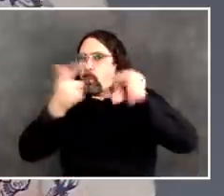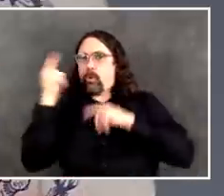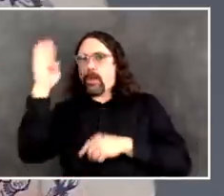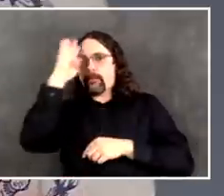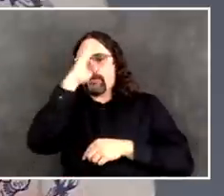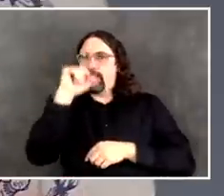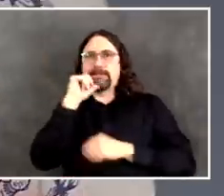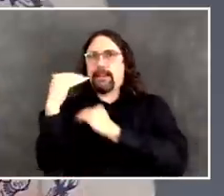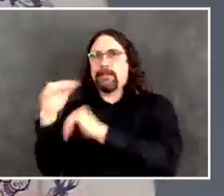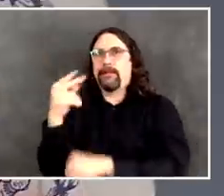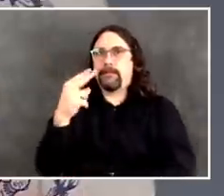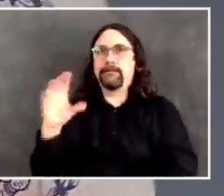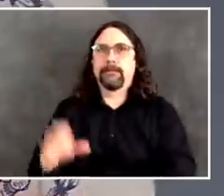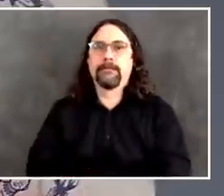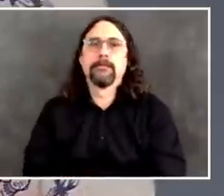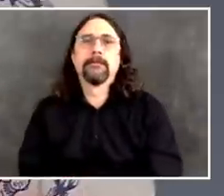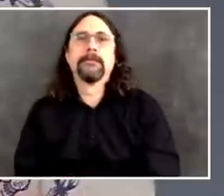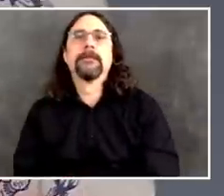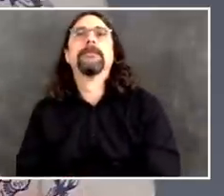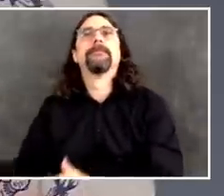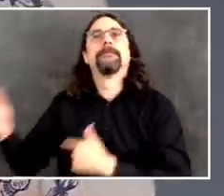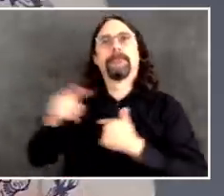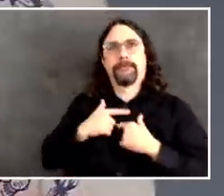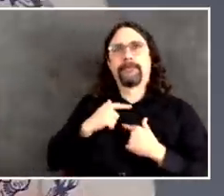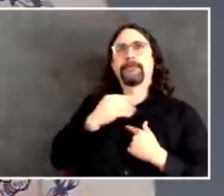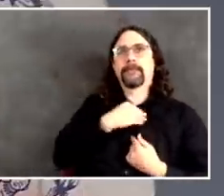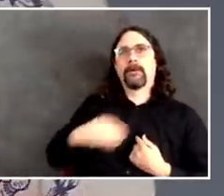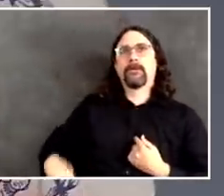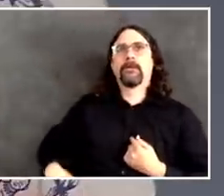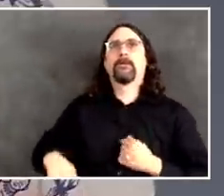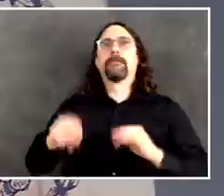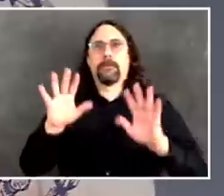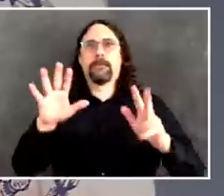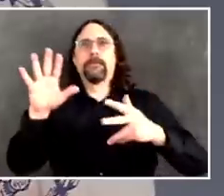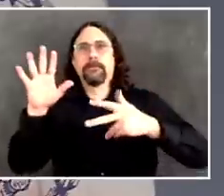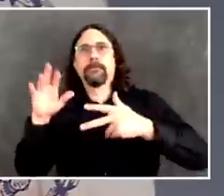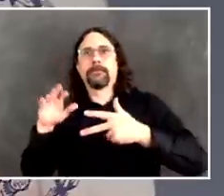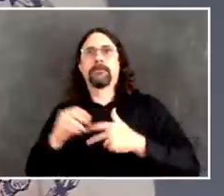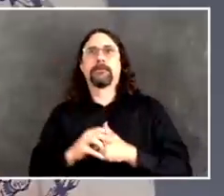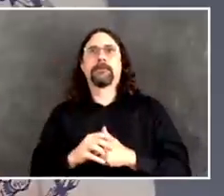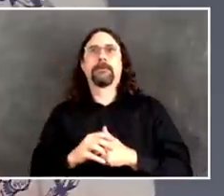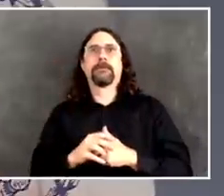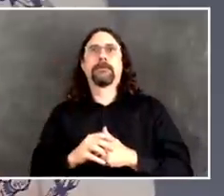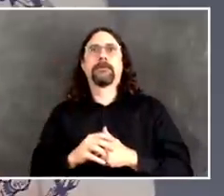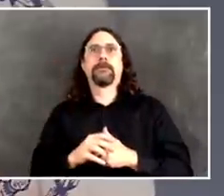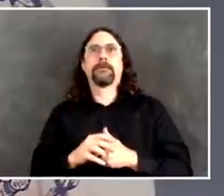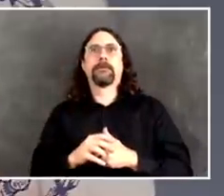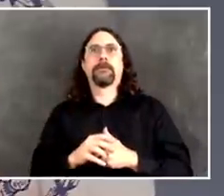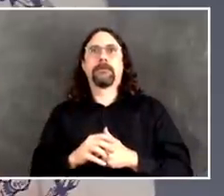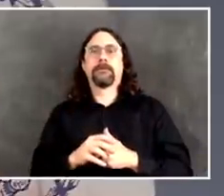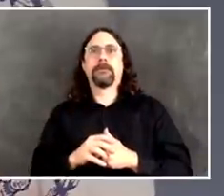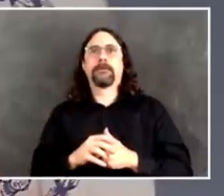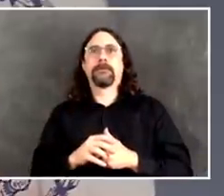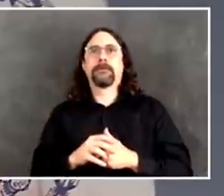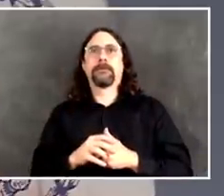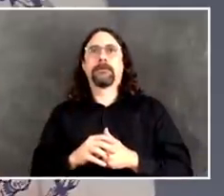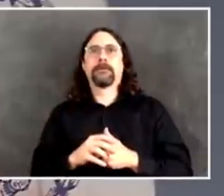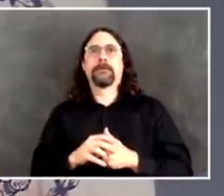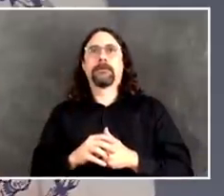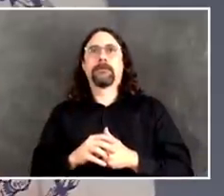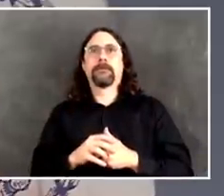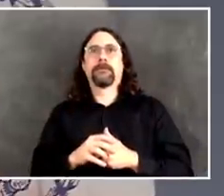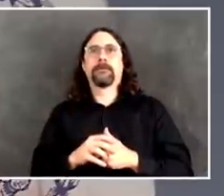hospitals. And then indicator number three, again, two measures, one citywide testing everywhere, and two public health lab testing.